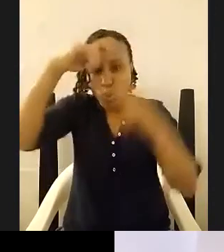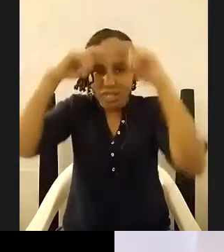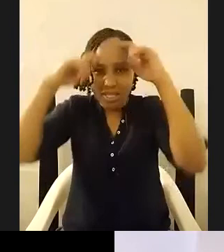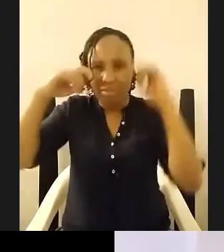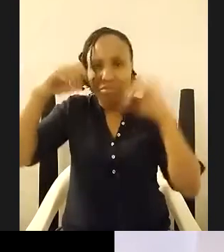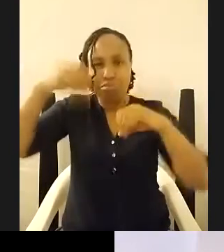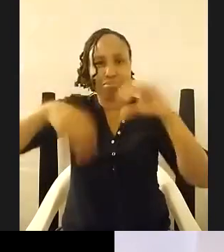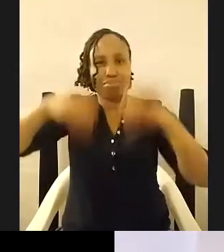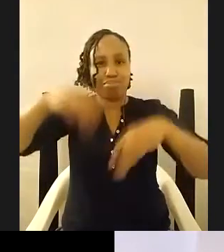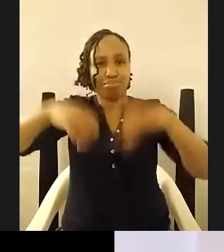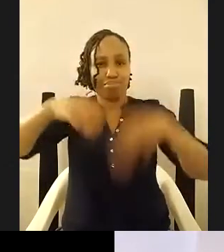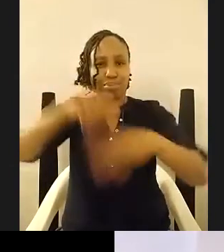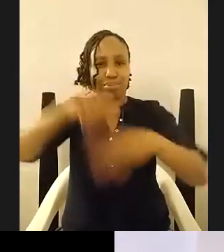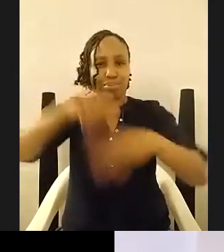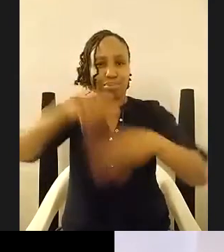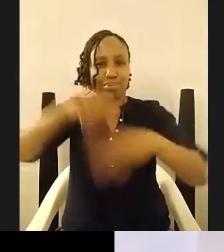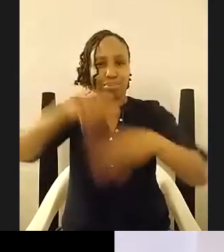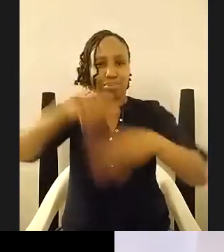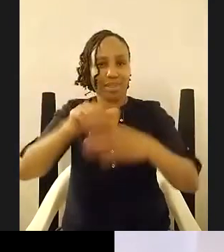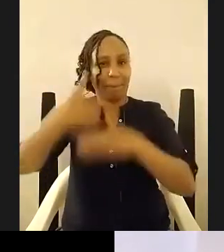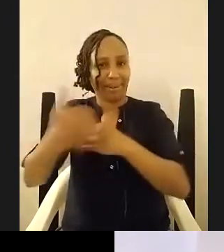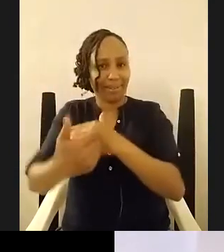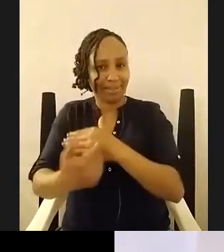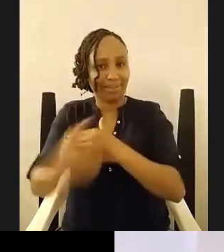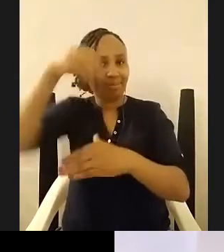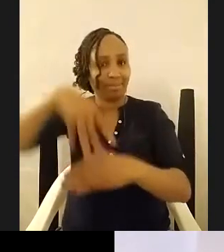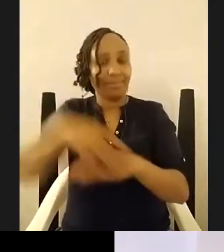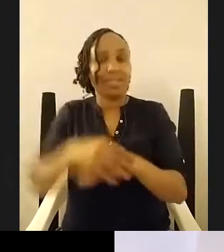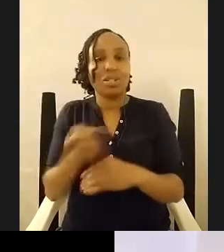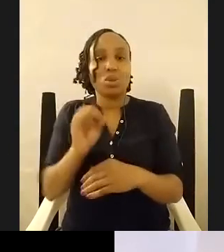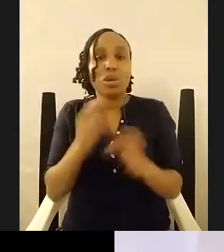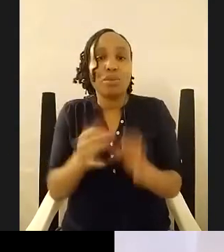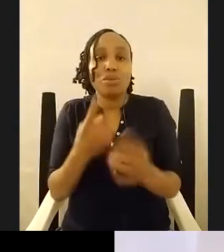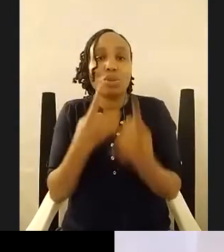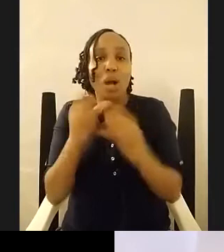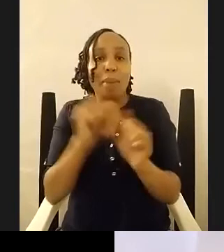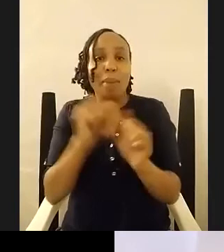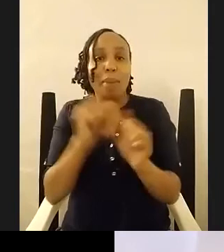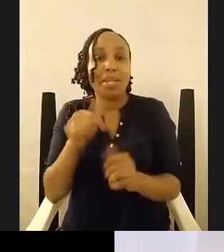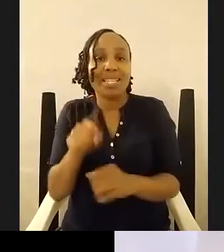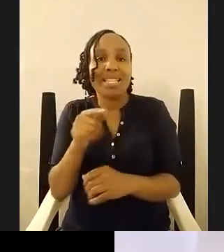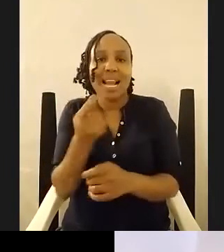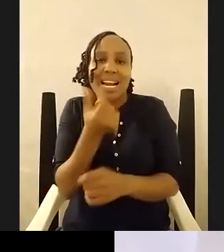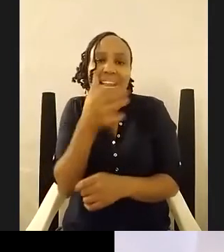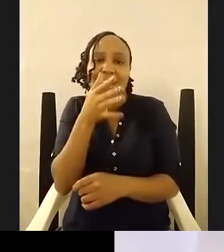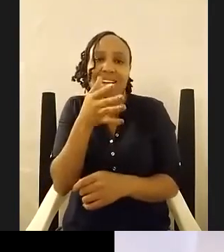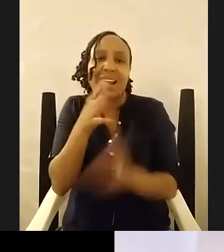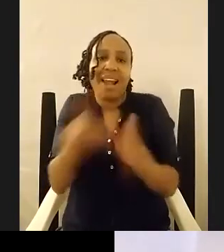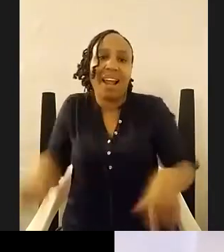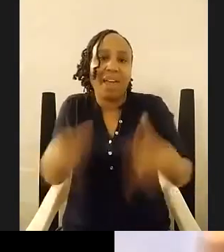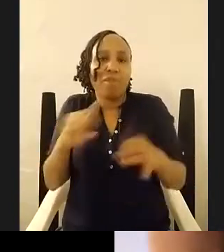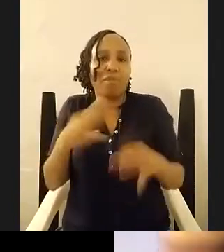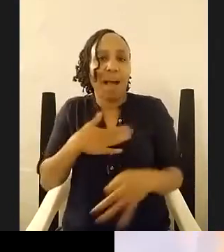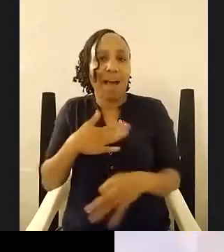makes it interesting i mean when you talk about this little line of mine yeah how much of that is autobiography is it set in nairobi and do you live in